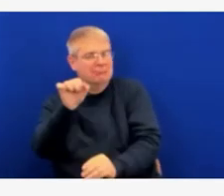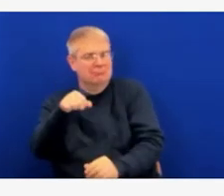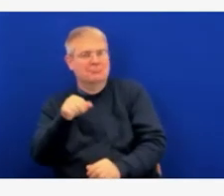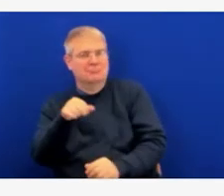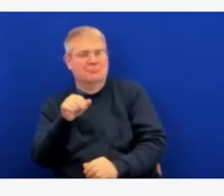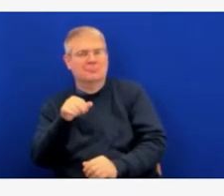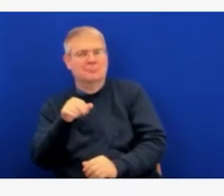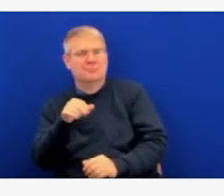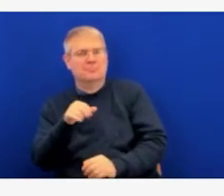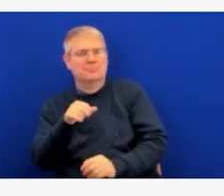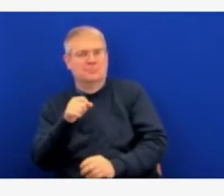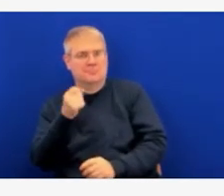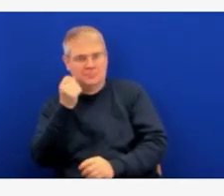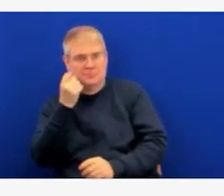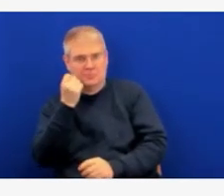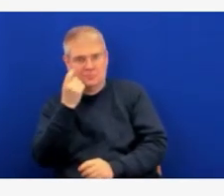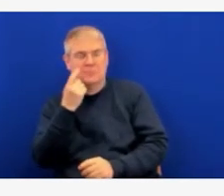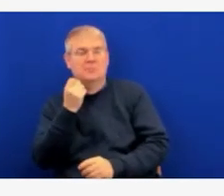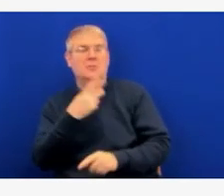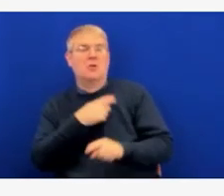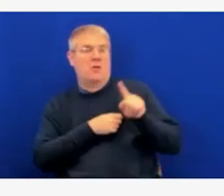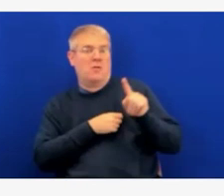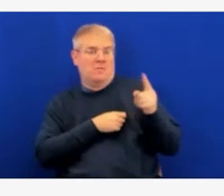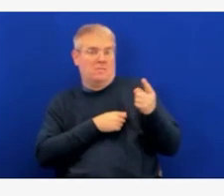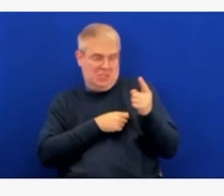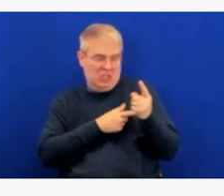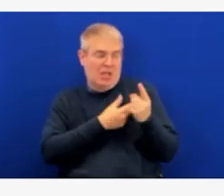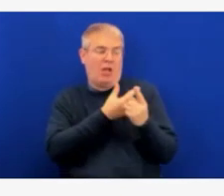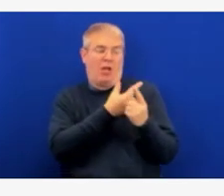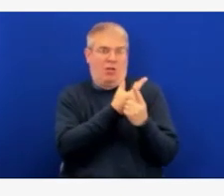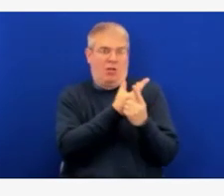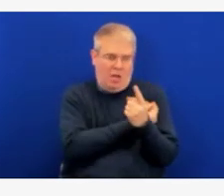All right. Thanks, Dr. Hahn. Our next question is going to come from Rachel Cohen.